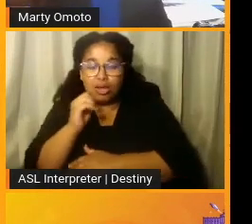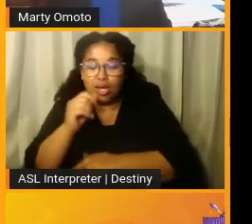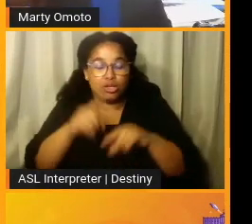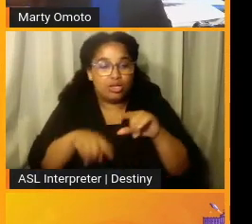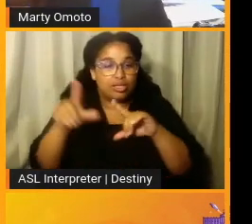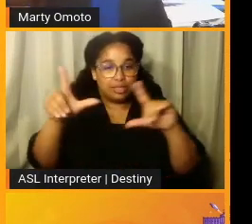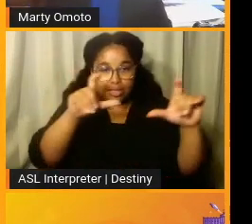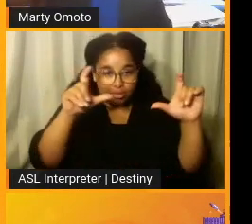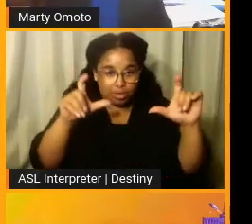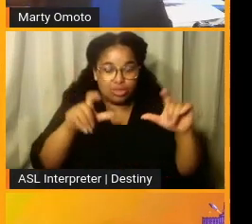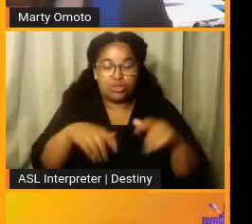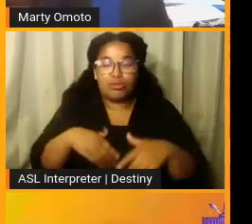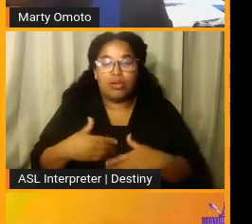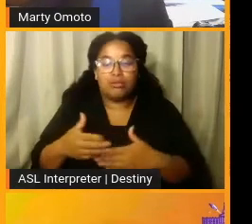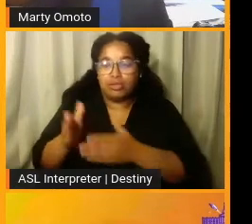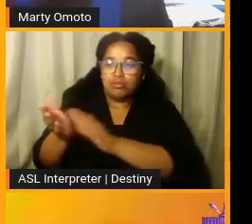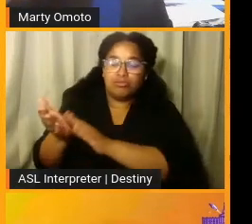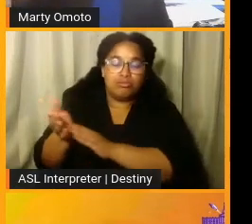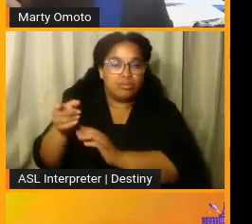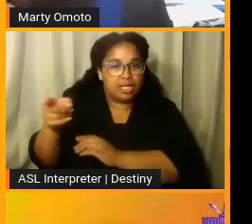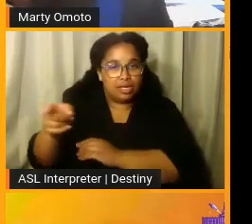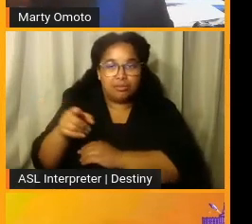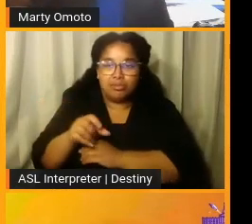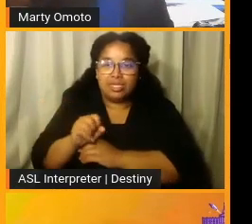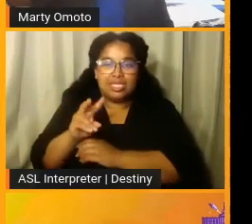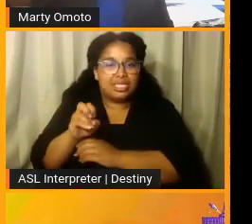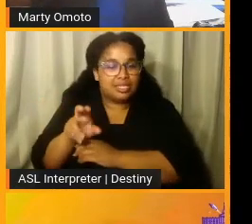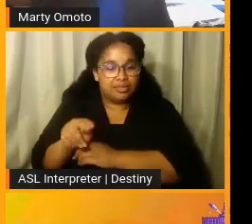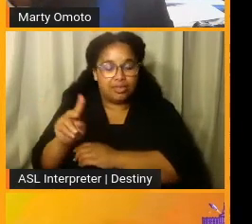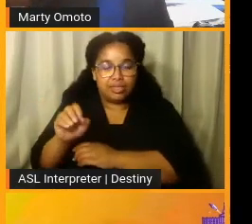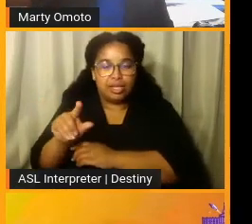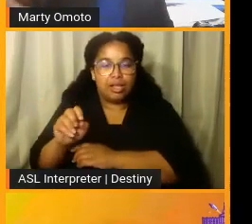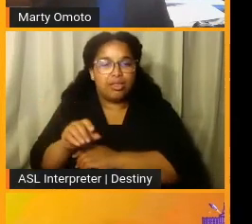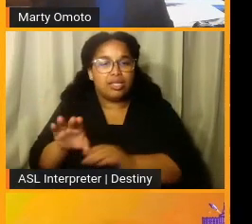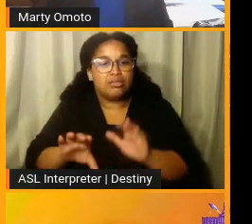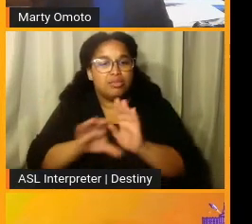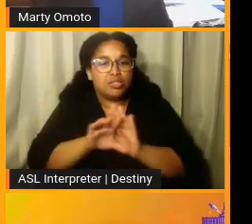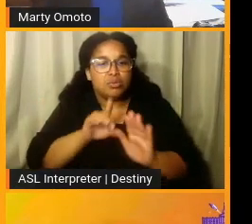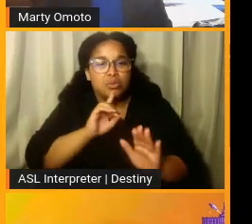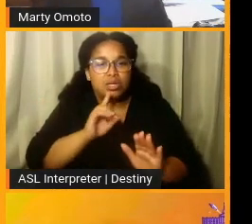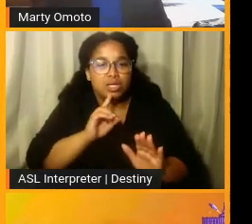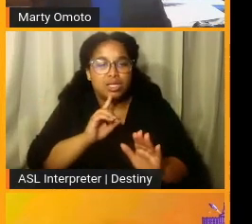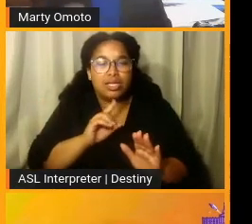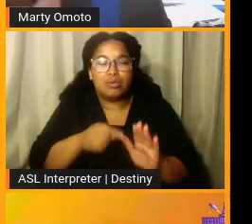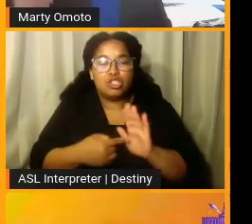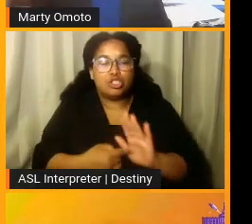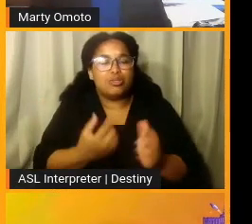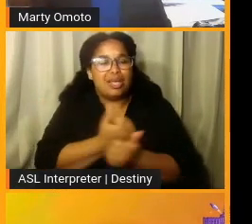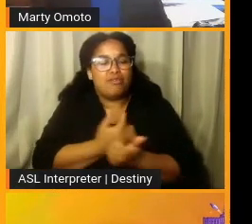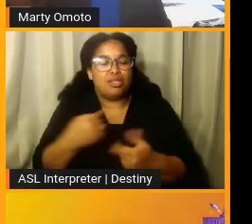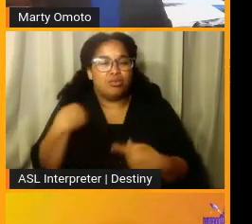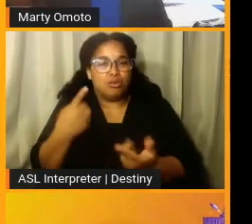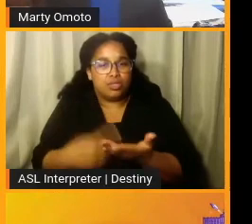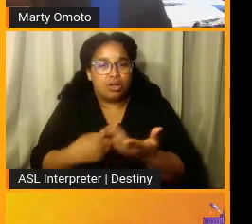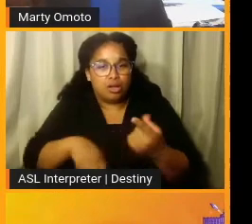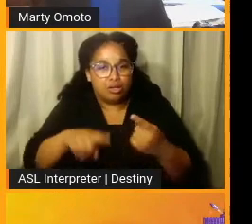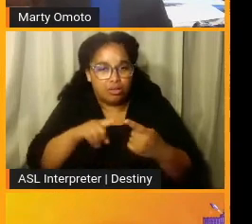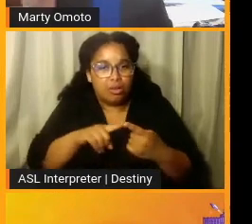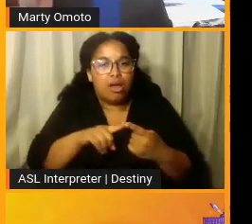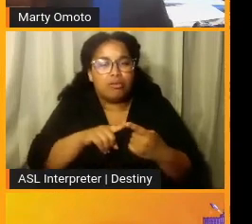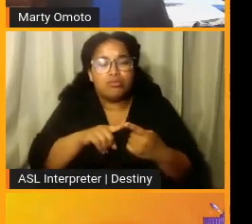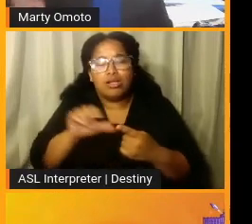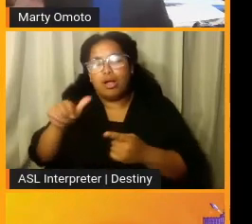take these pictures. But why this picture to me symbolizes everything we're talking about in addition to the other ones,